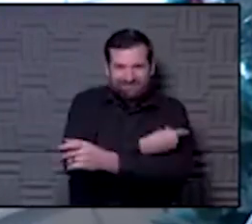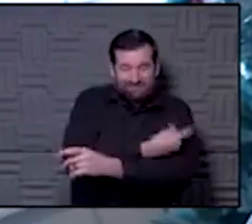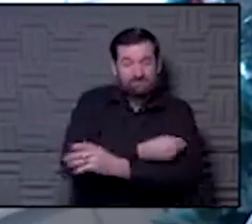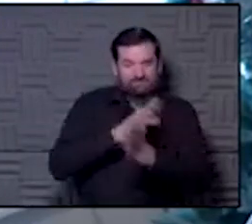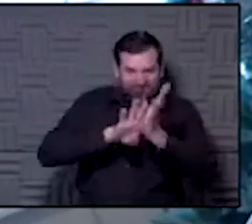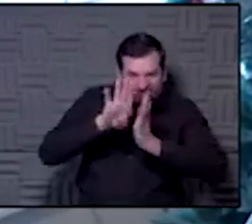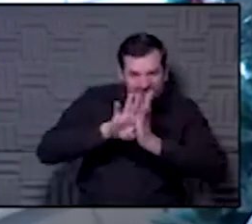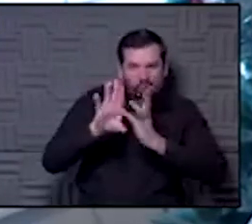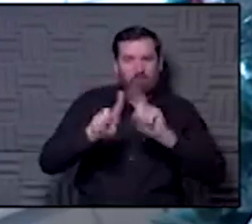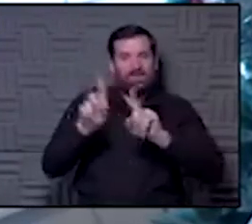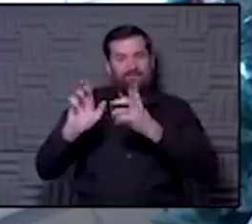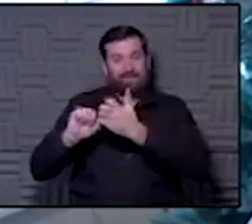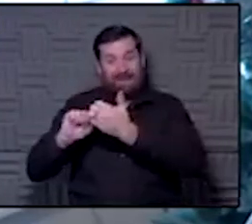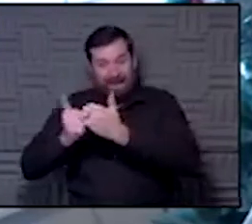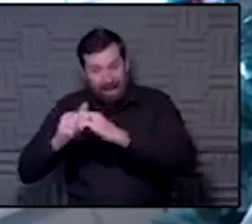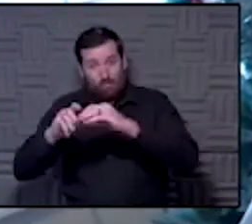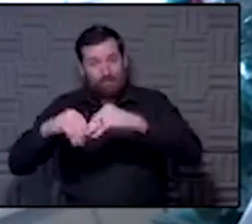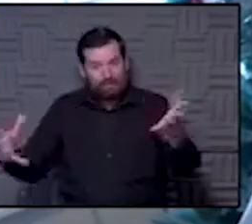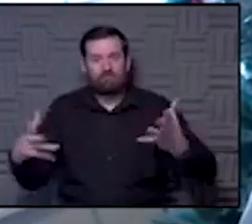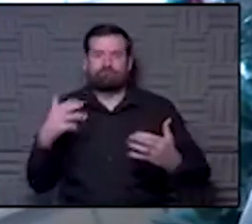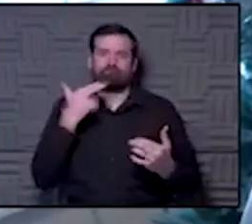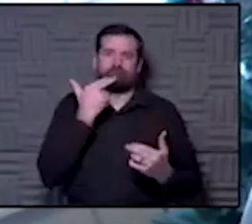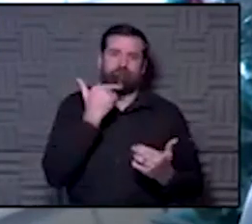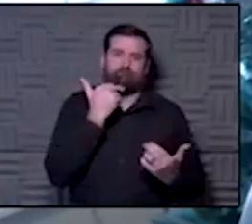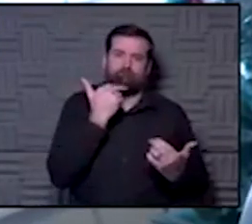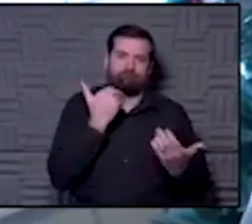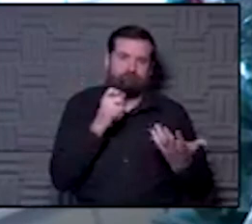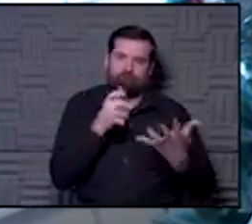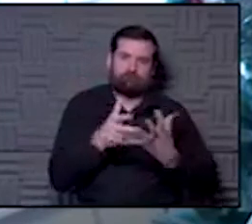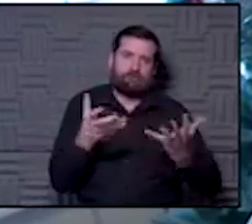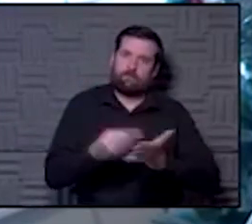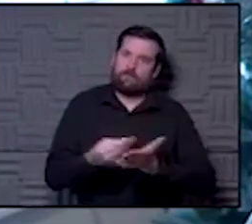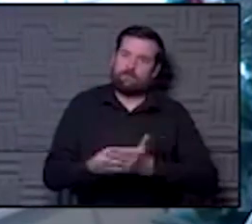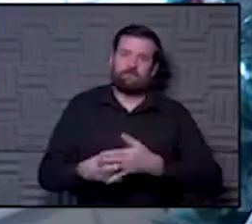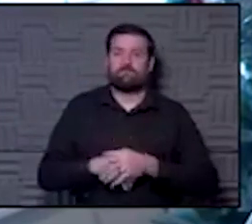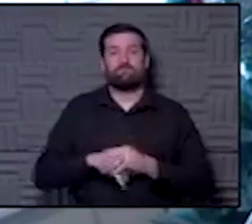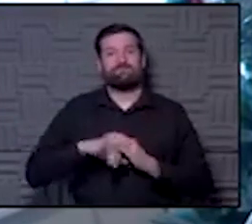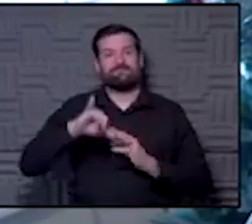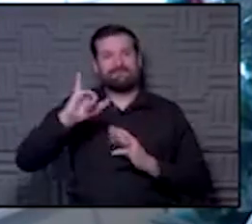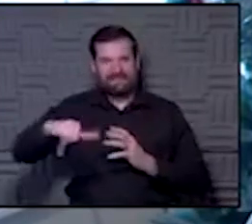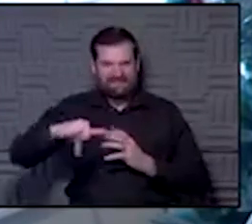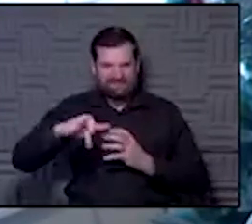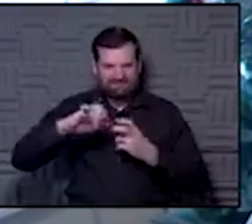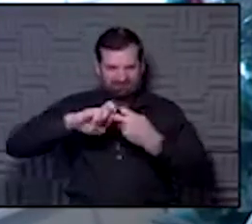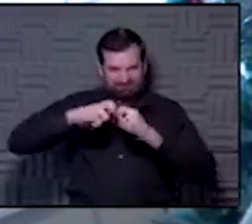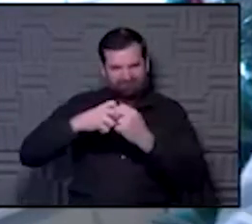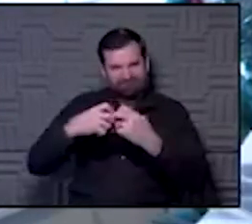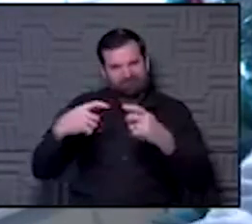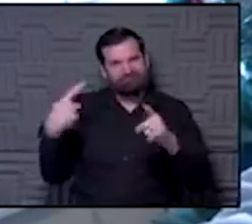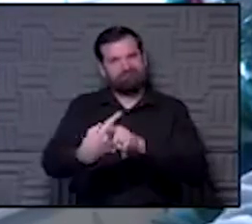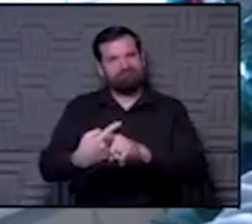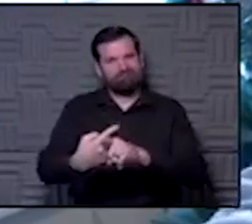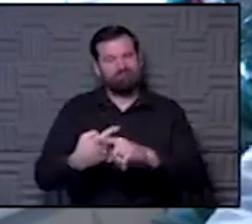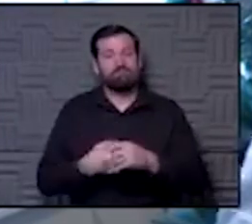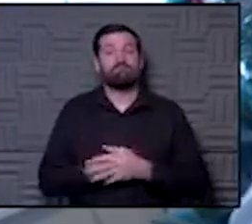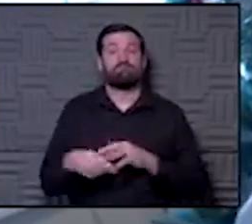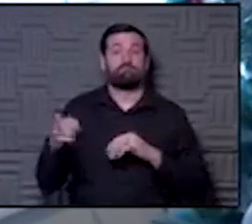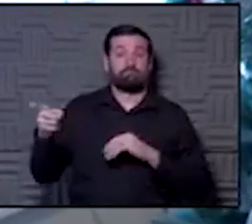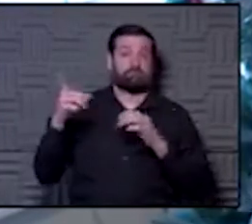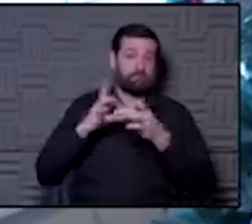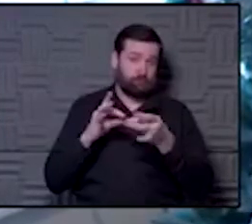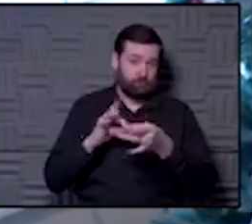figuring out how to deliver the vaccine. And so, you know, that's where the bottleneck is. As you said, however,